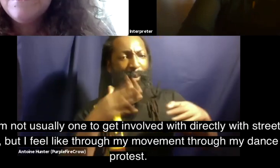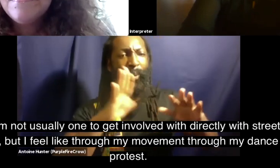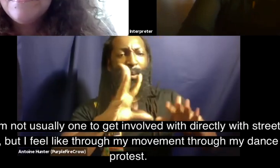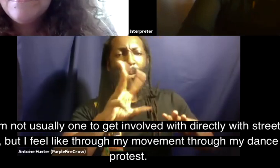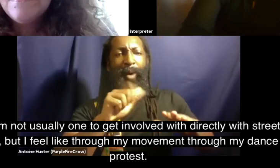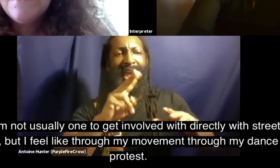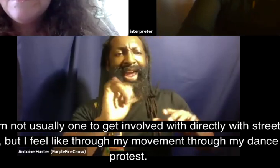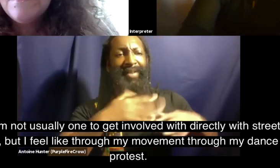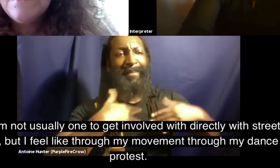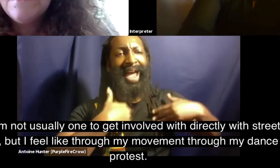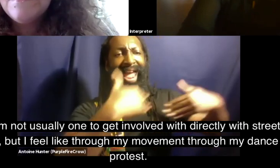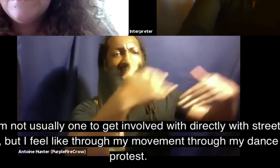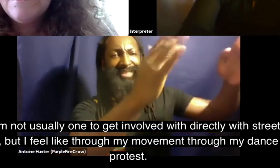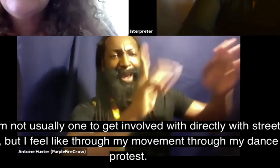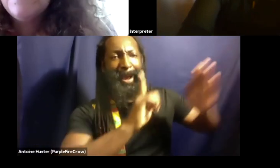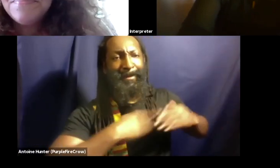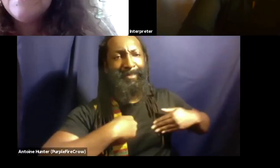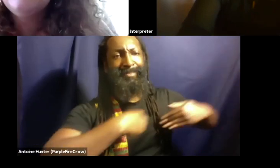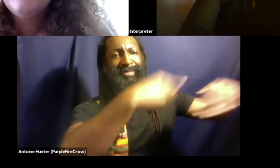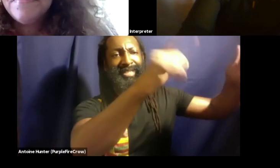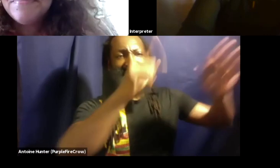movement through my dance that's a form of protest